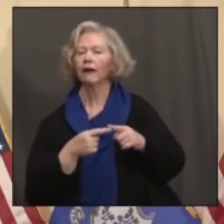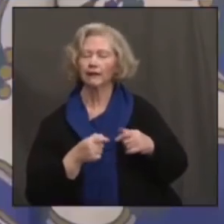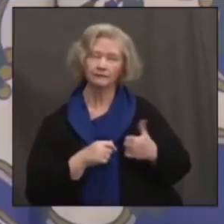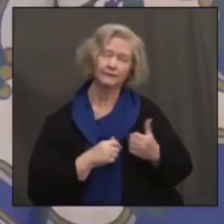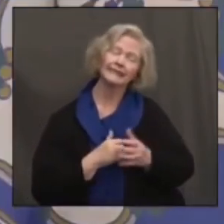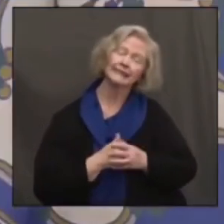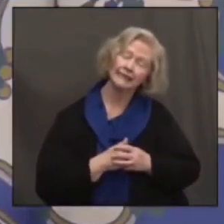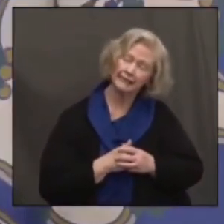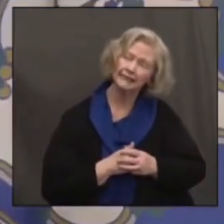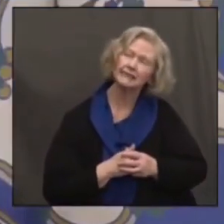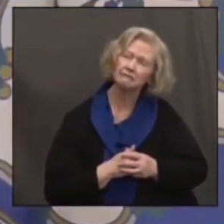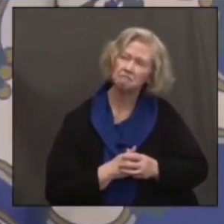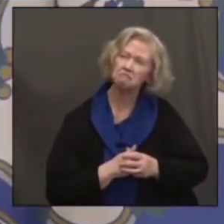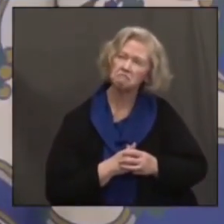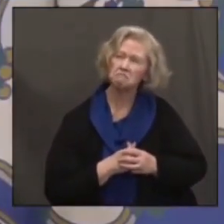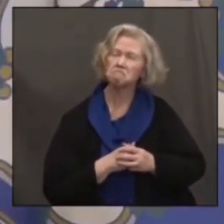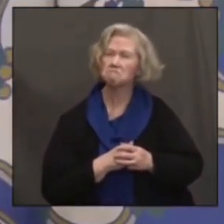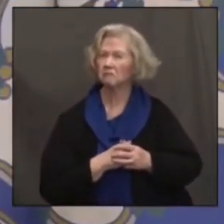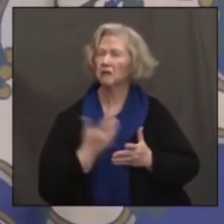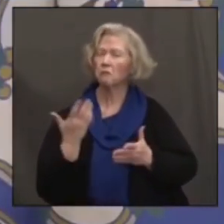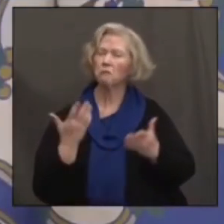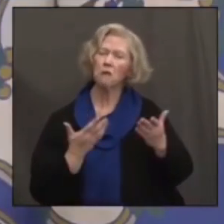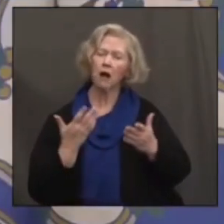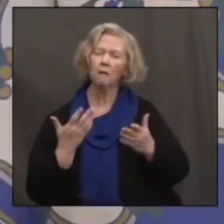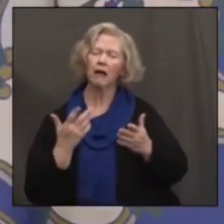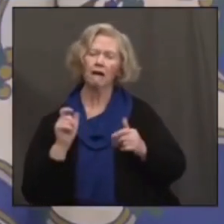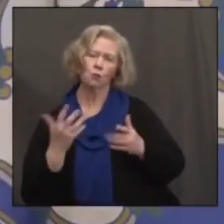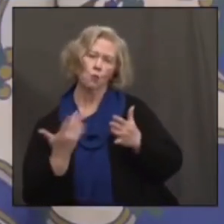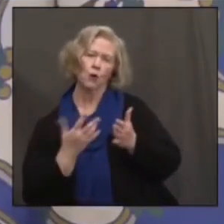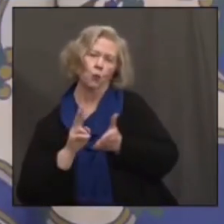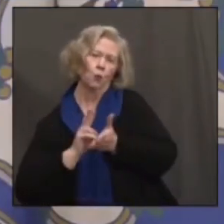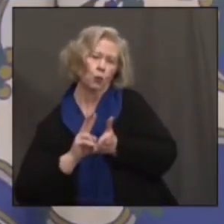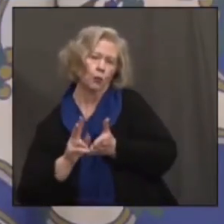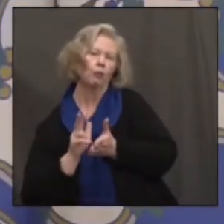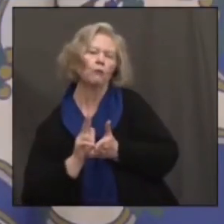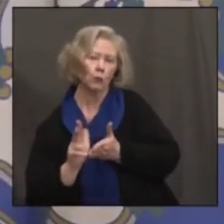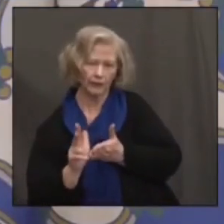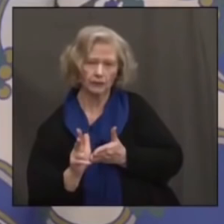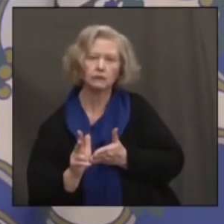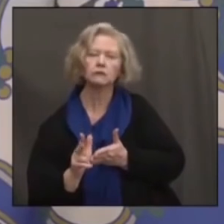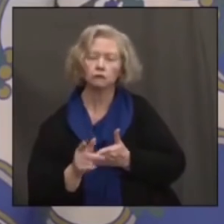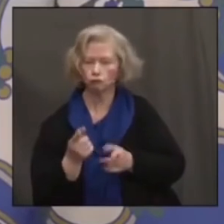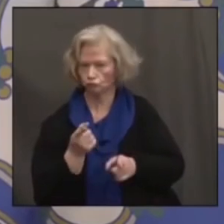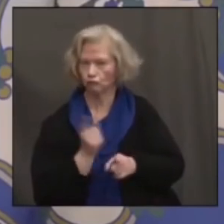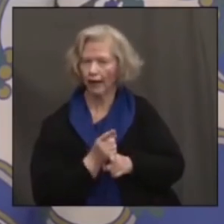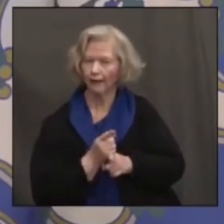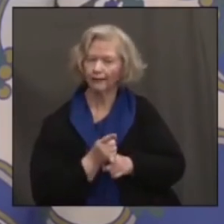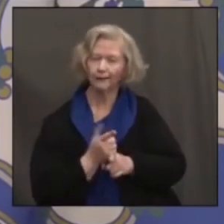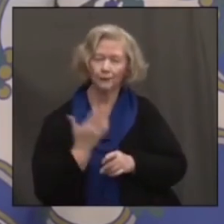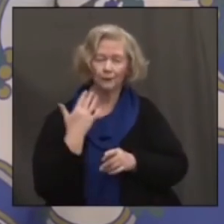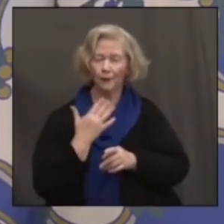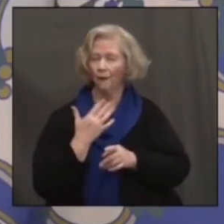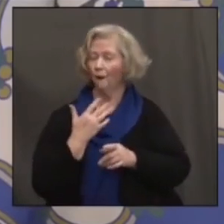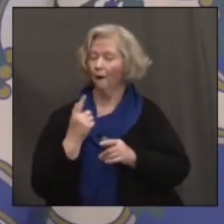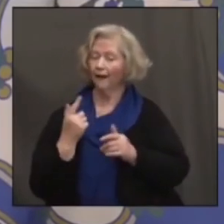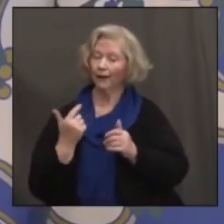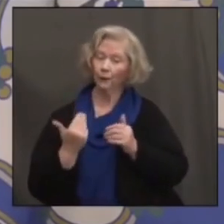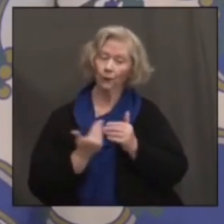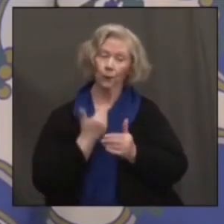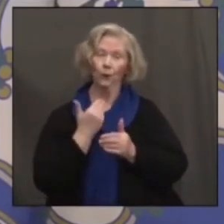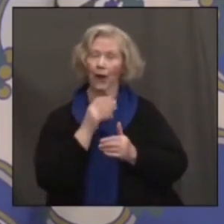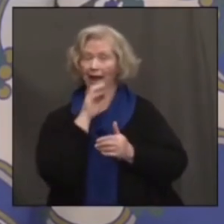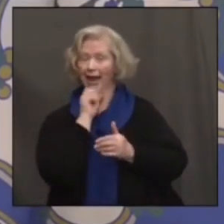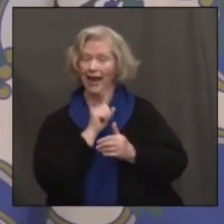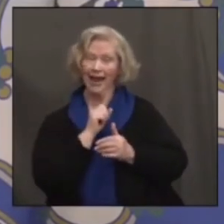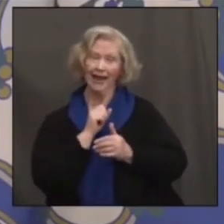They may be finding them out, you know, two or three weeks. That's true. And Matt, as you know, at the beginning of every new age cohort,